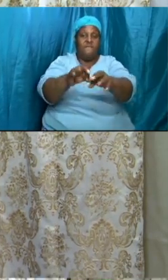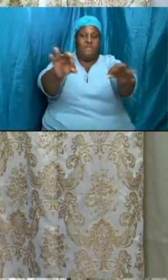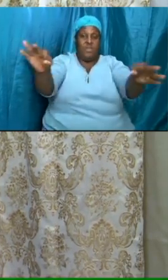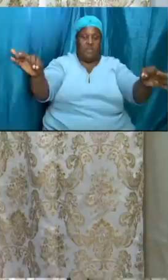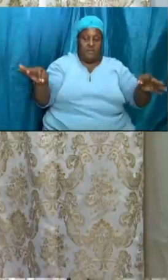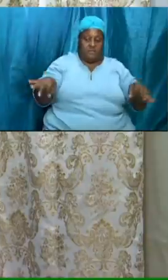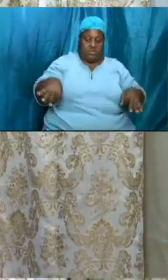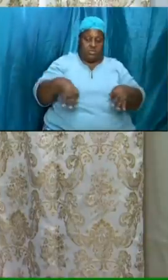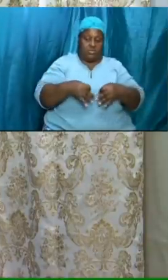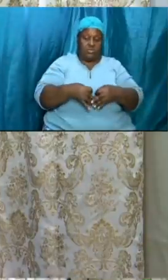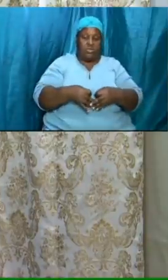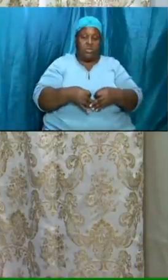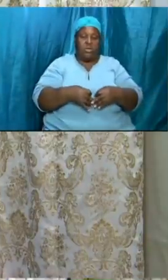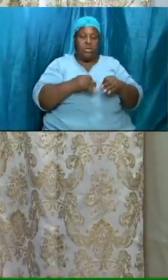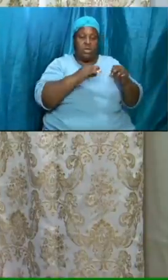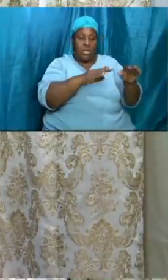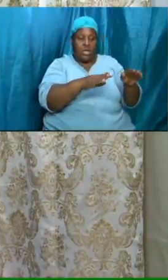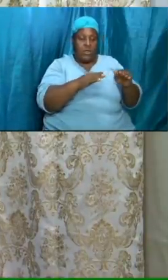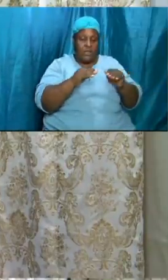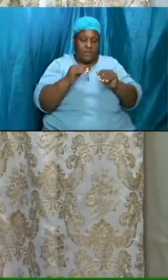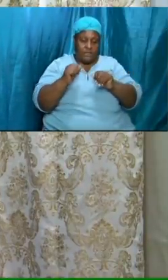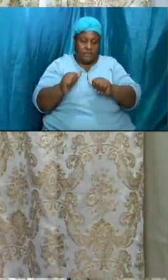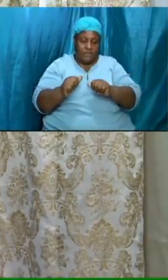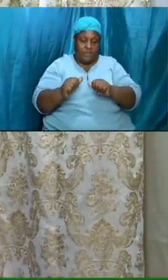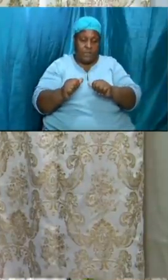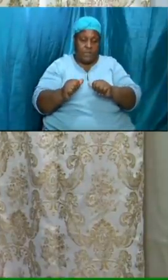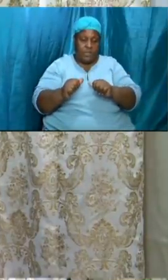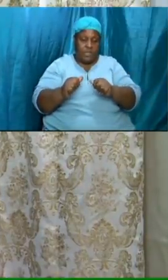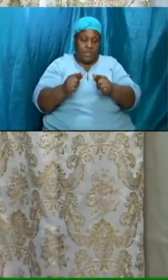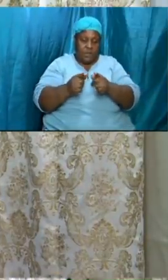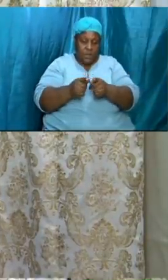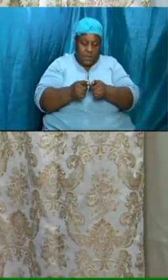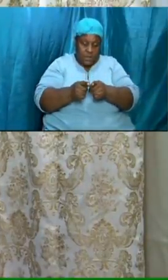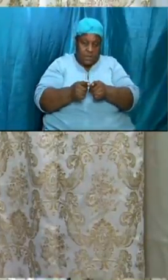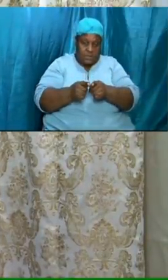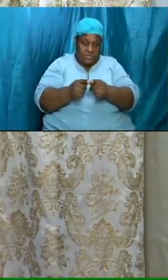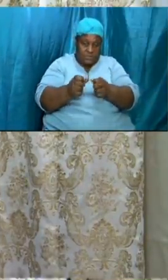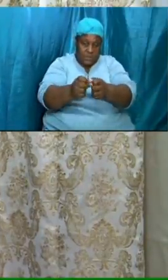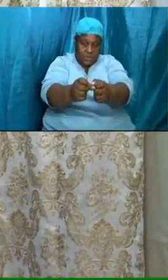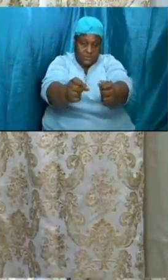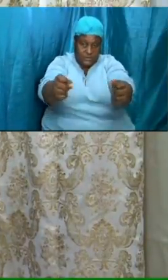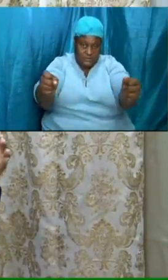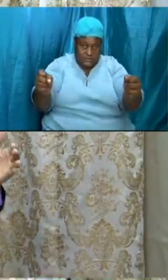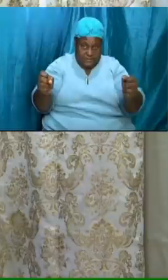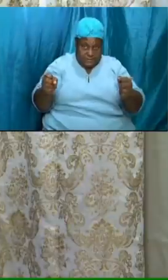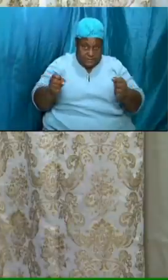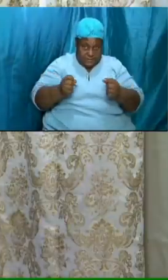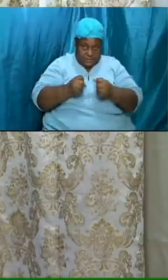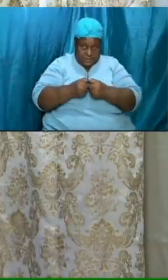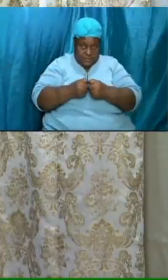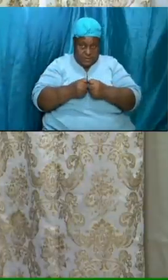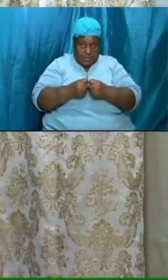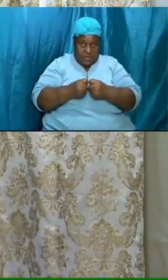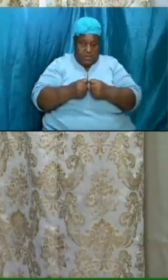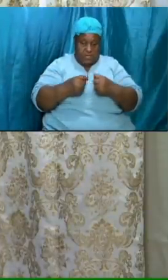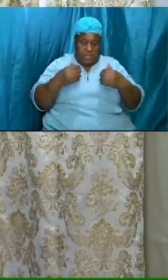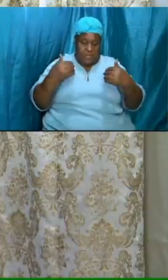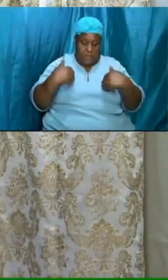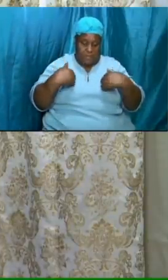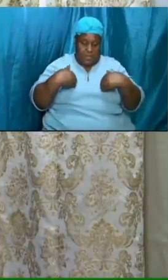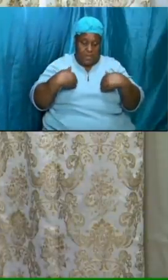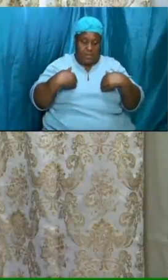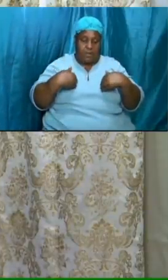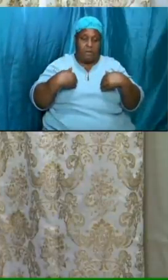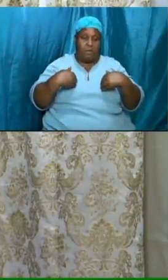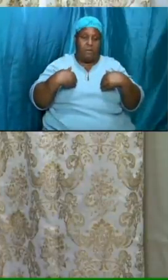and we leave and we leave little spaces that the larger animals cannot come